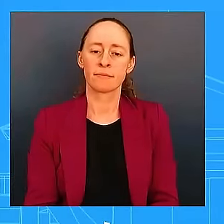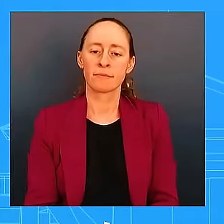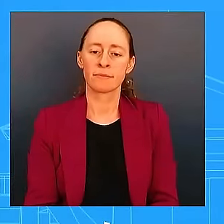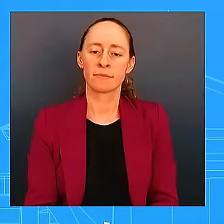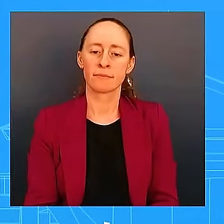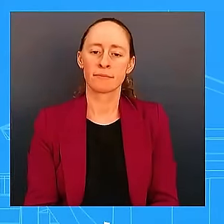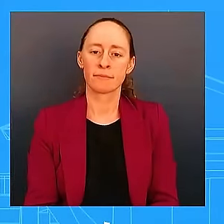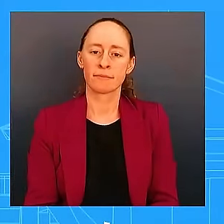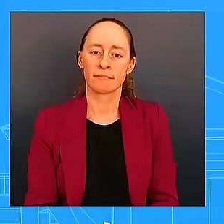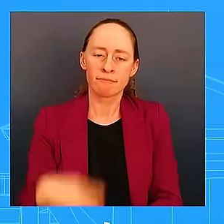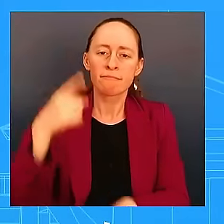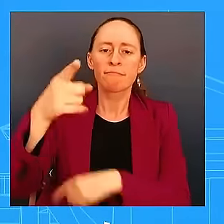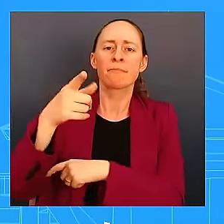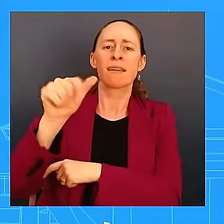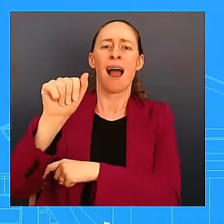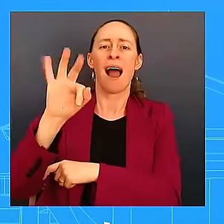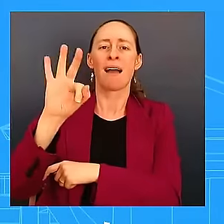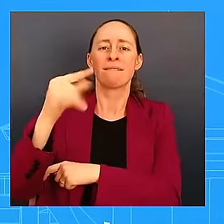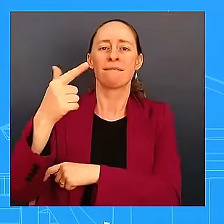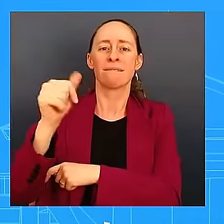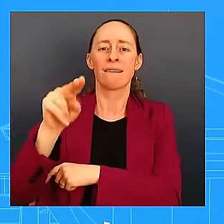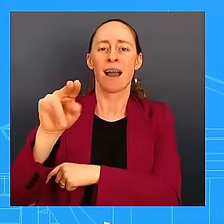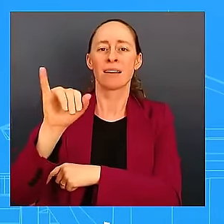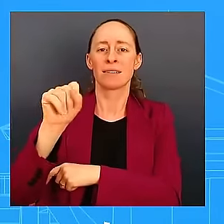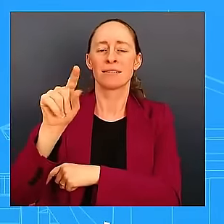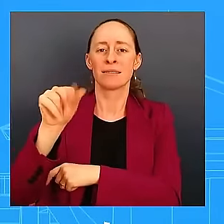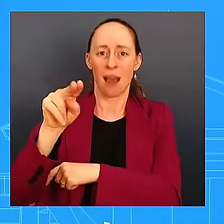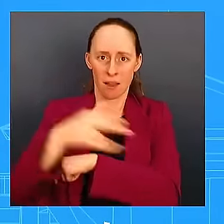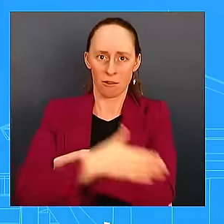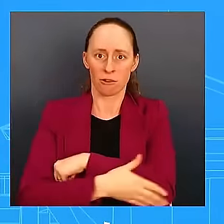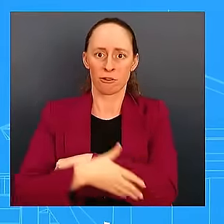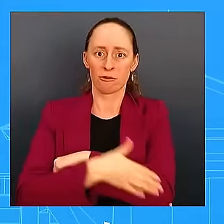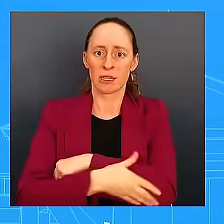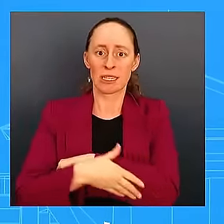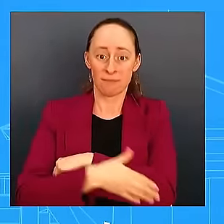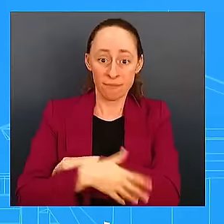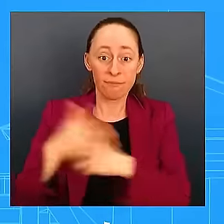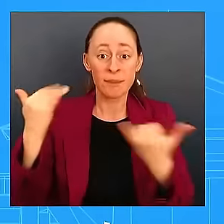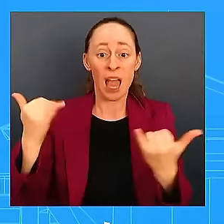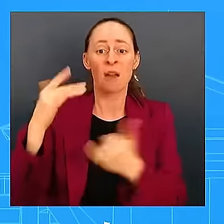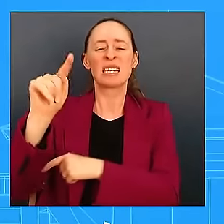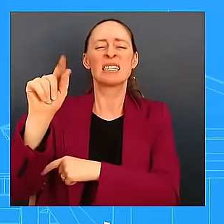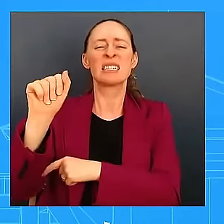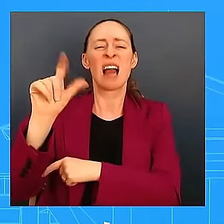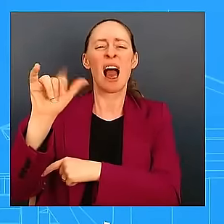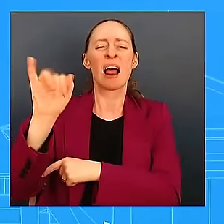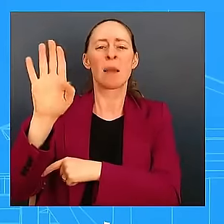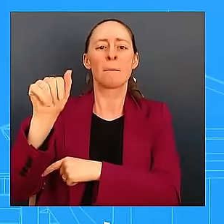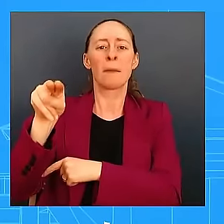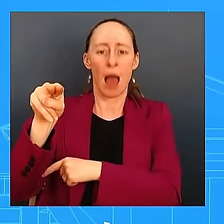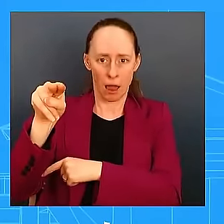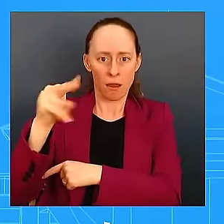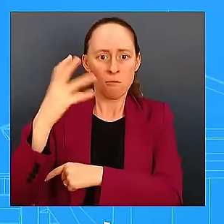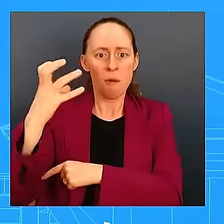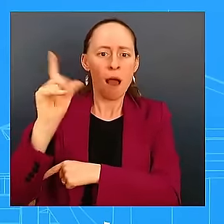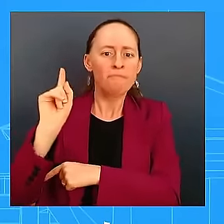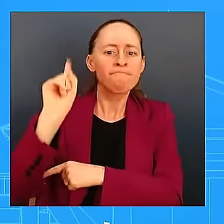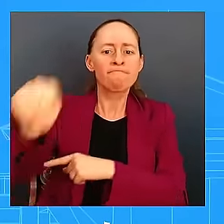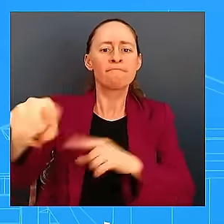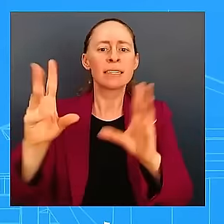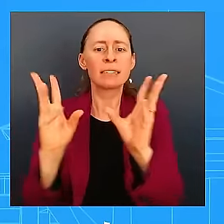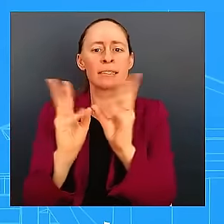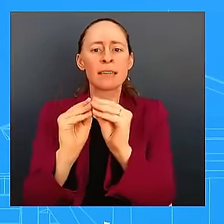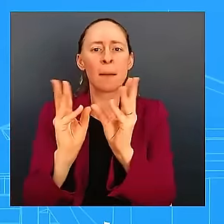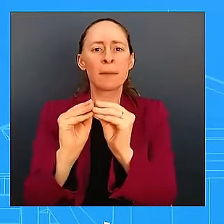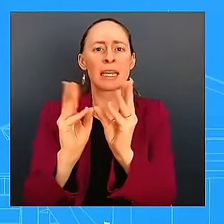have formally sought to join the upcoming BRICS summit. What is the administration's stance on the Taliban's bid to join BRICS? And